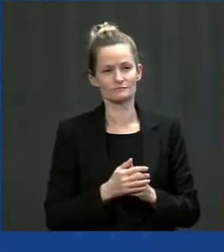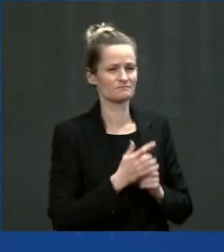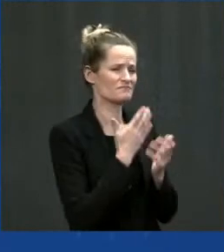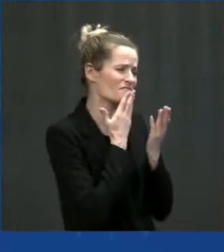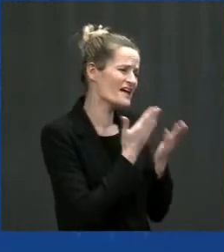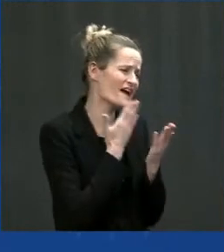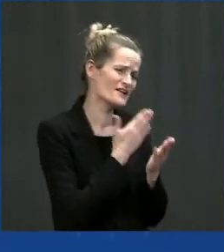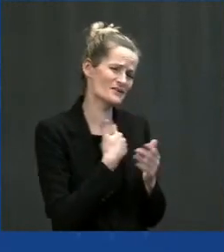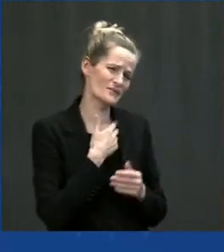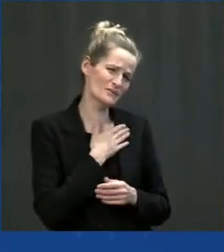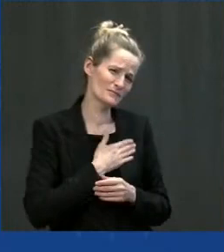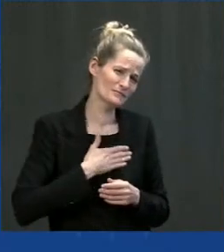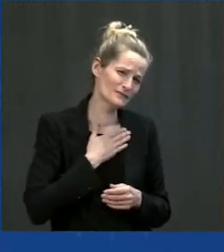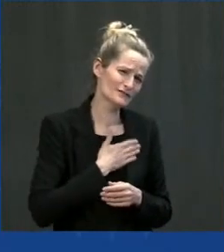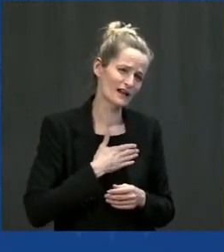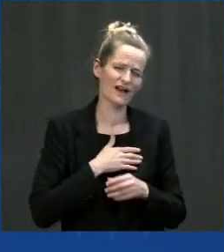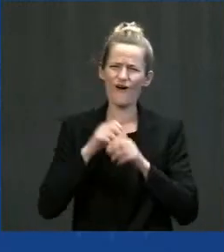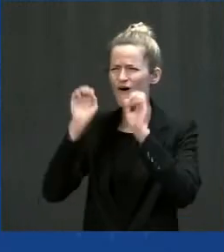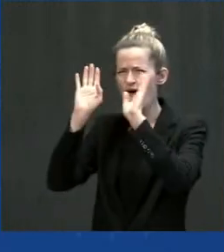more — for more than one reason.